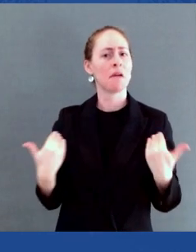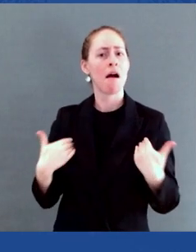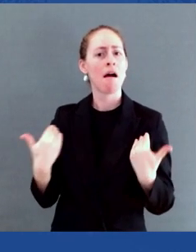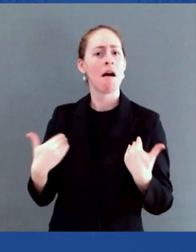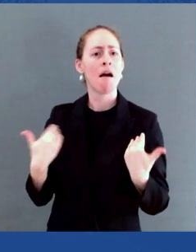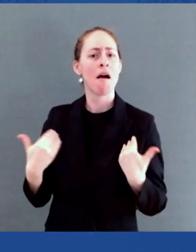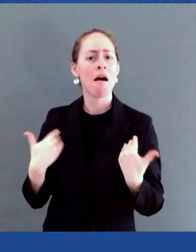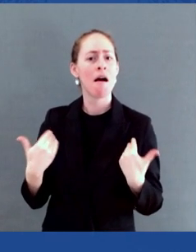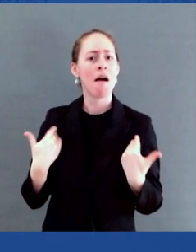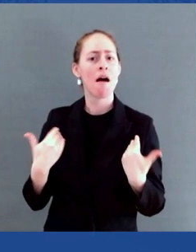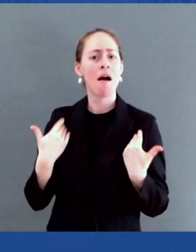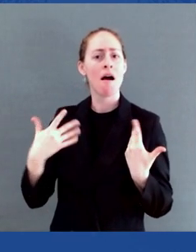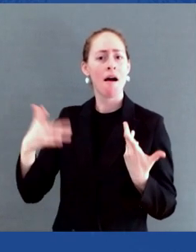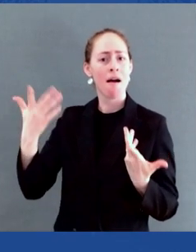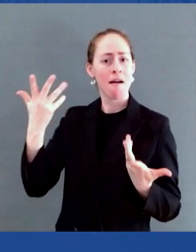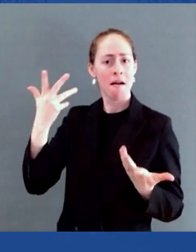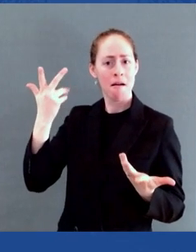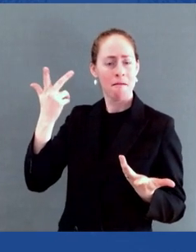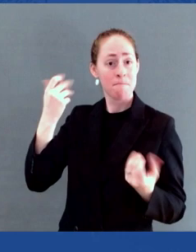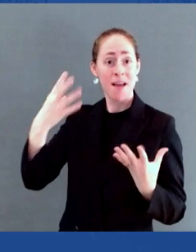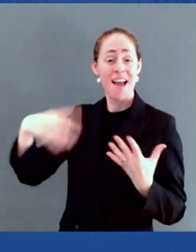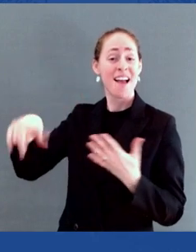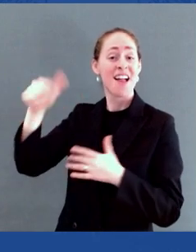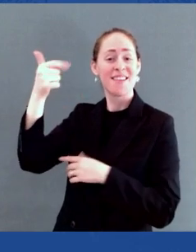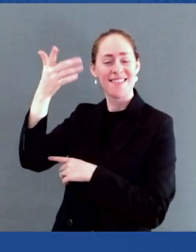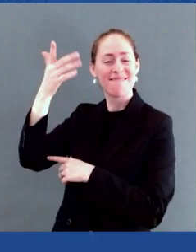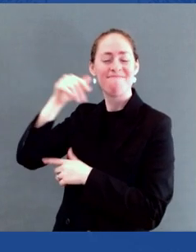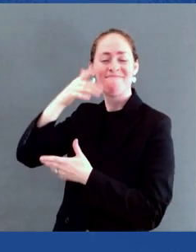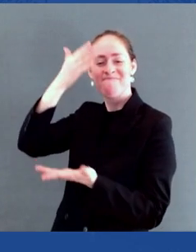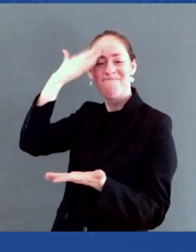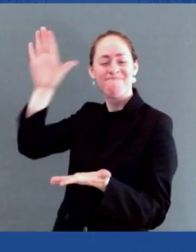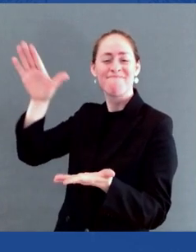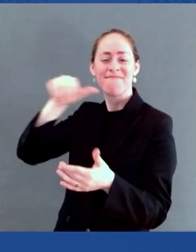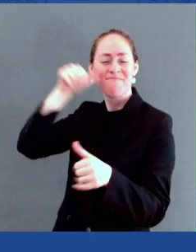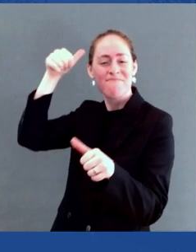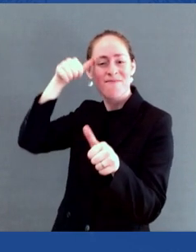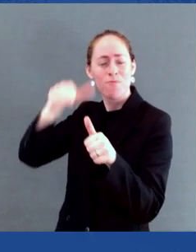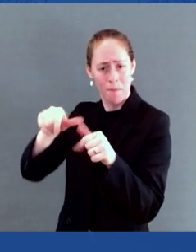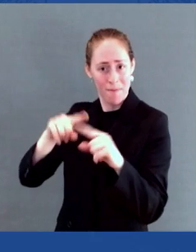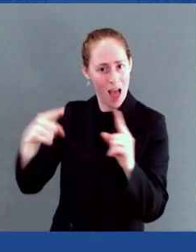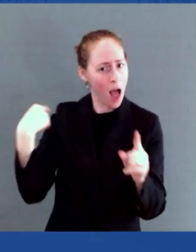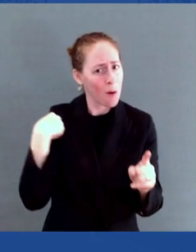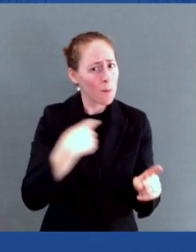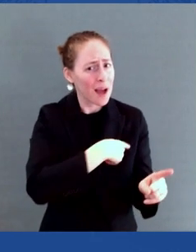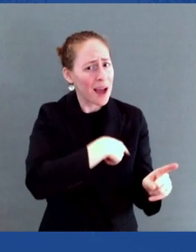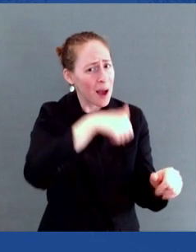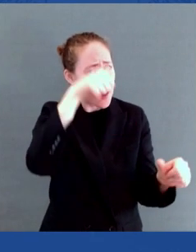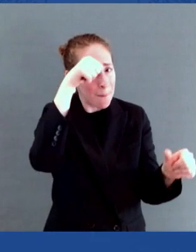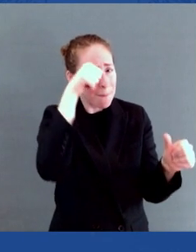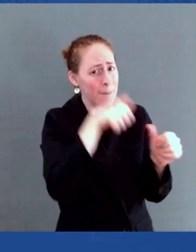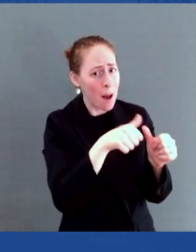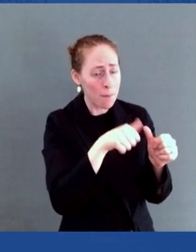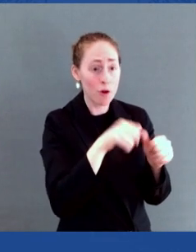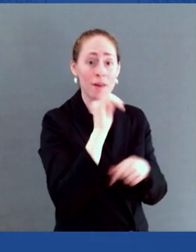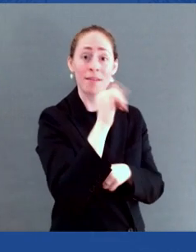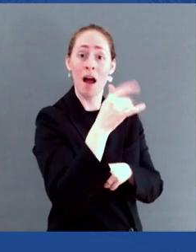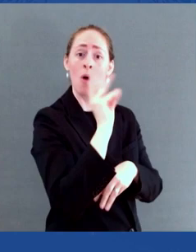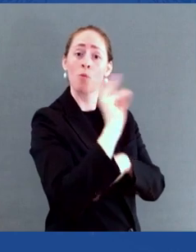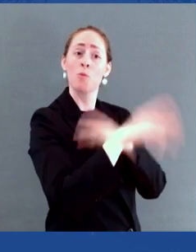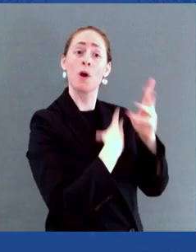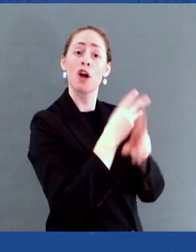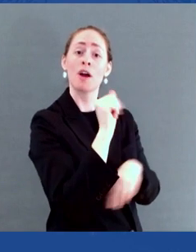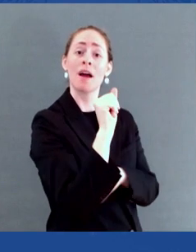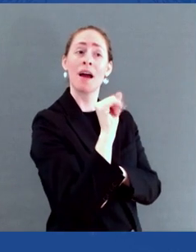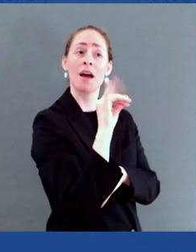Day theme reminds us, we still have plenty of work to do to ensure equitable access to